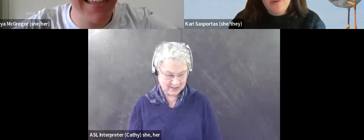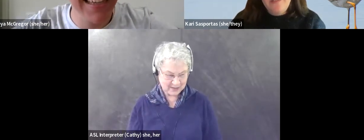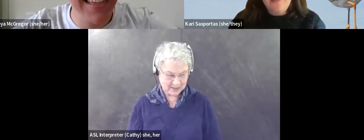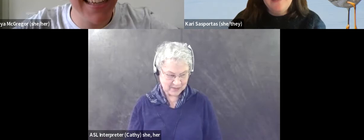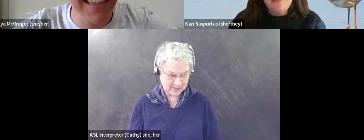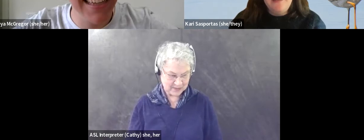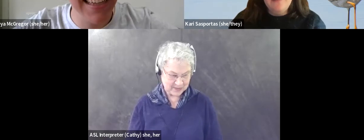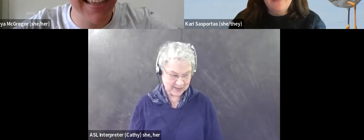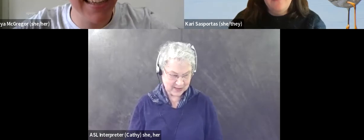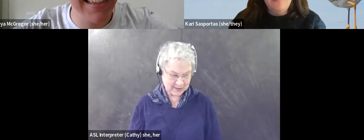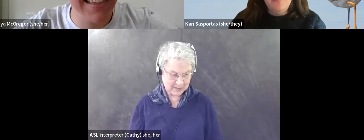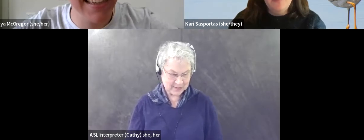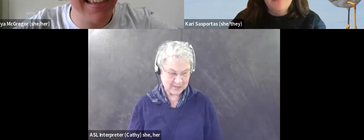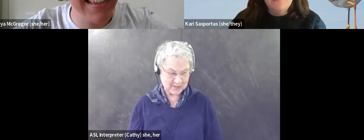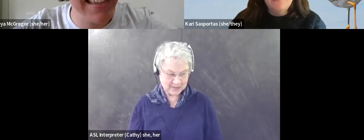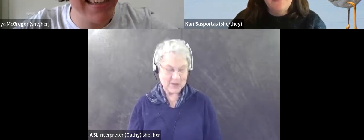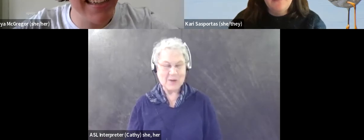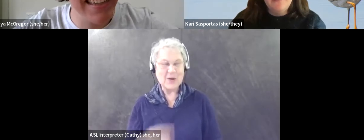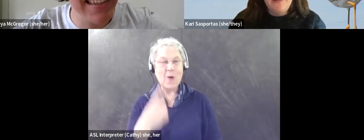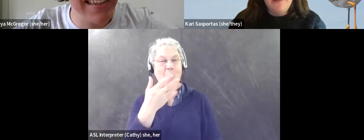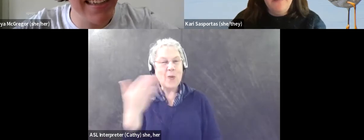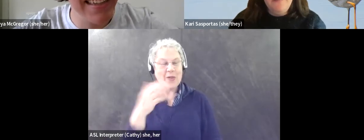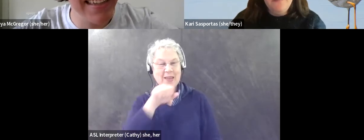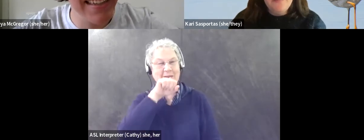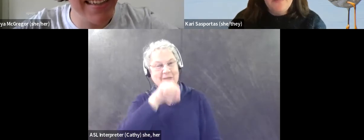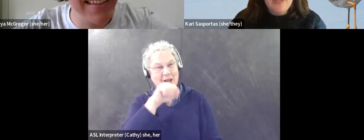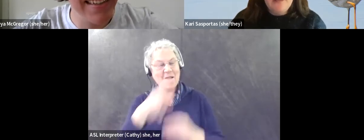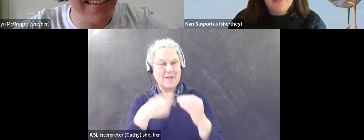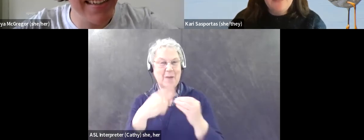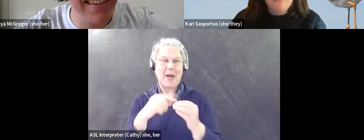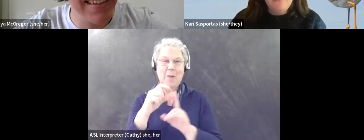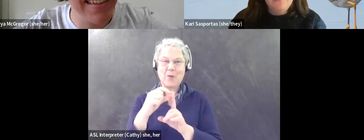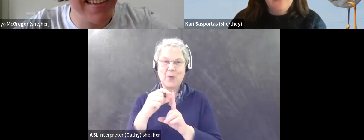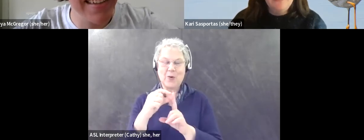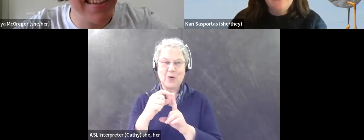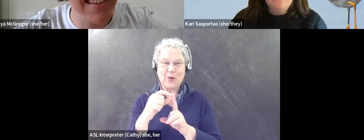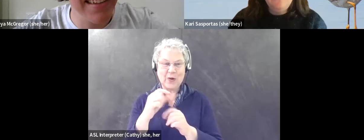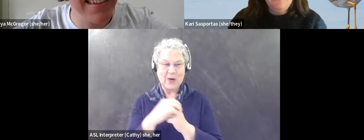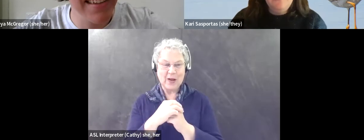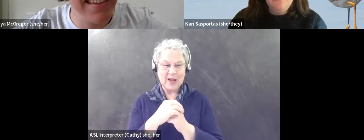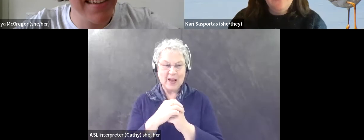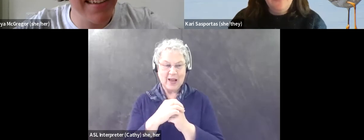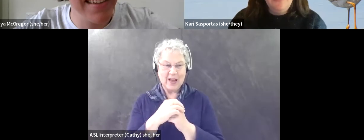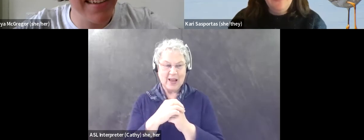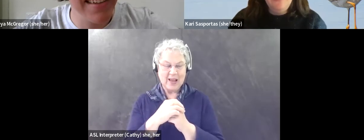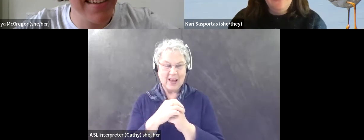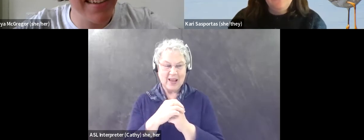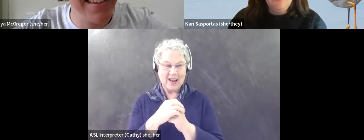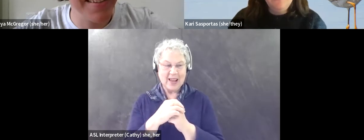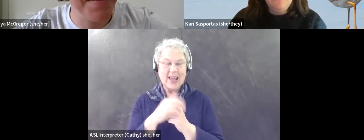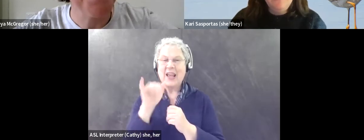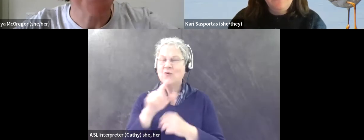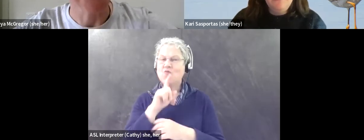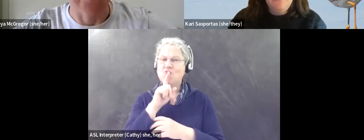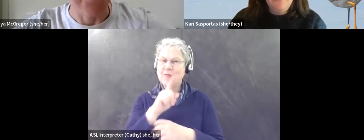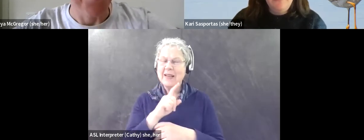One of the things that I really love about birds are just like sense, it's very engaging to